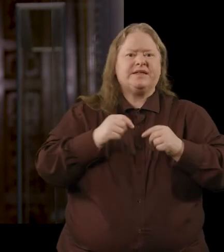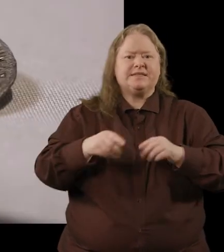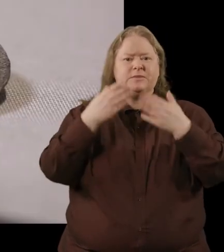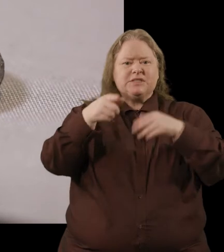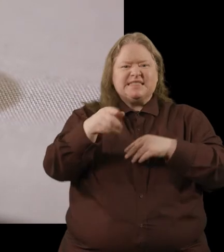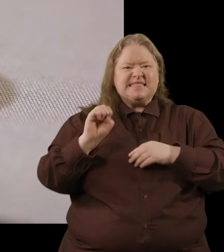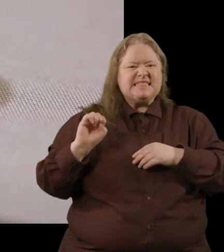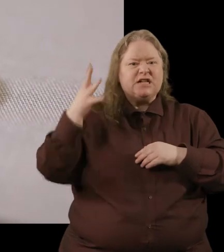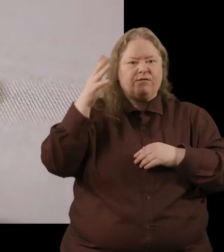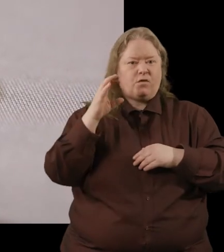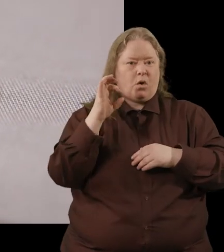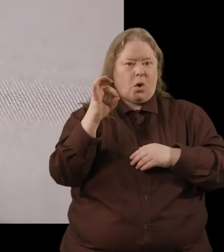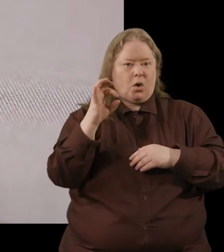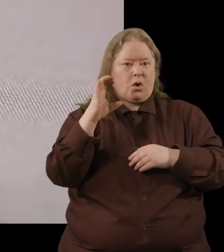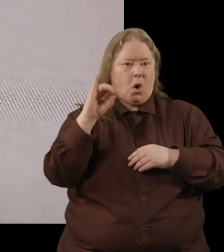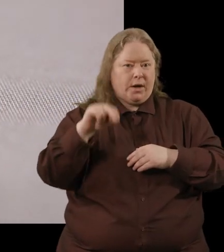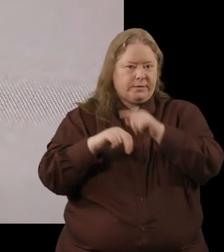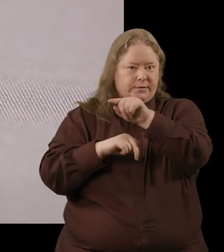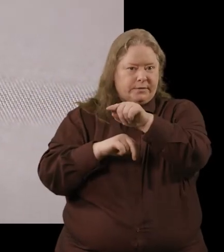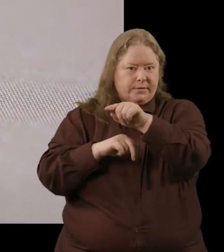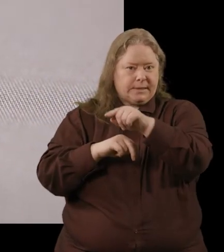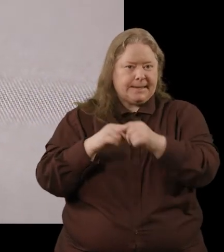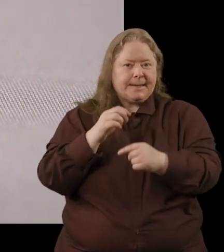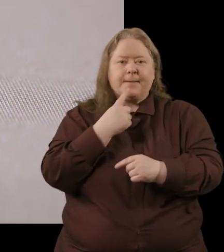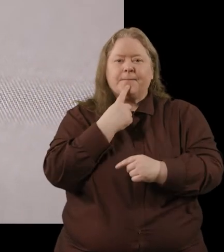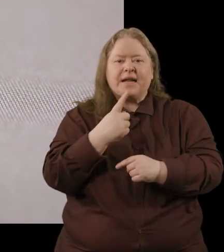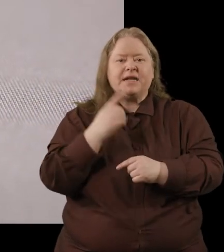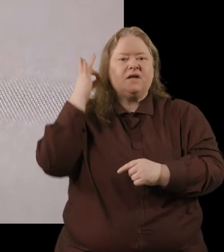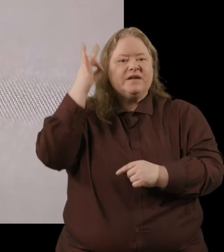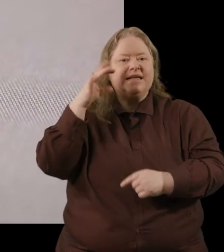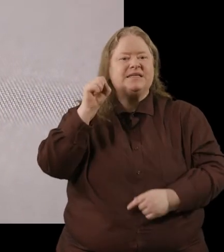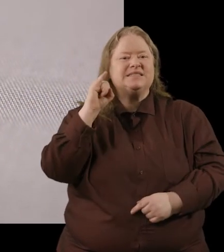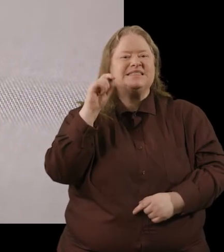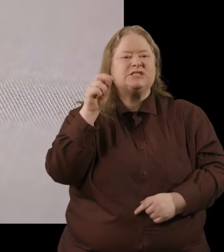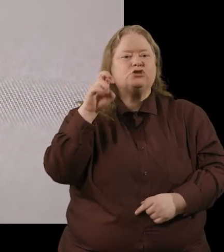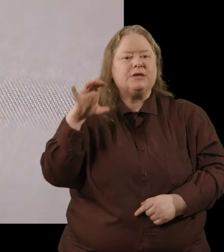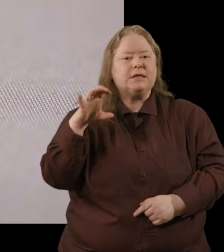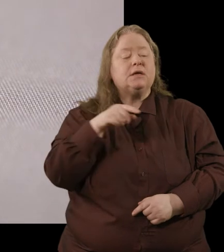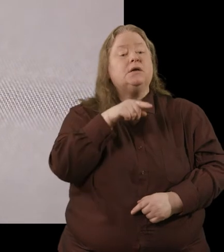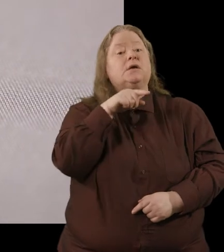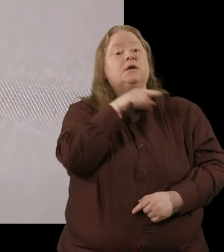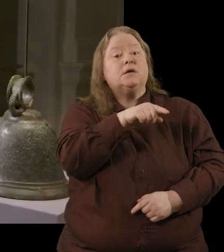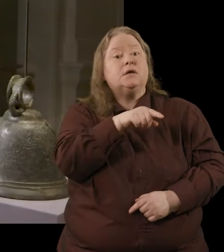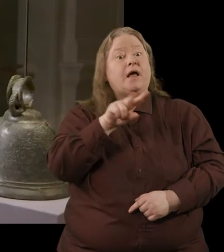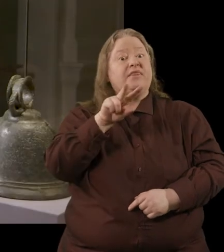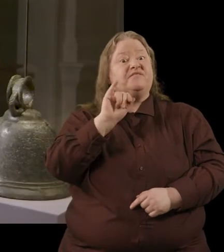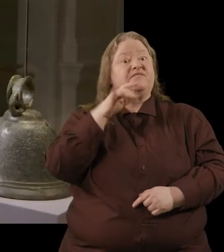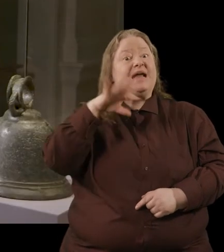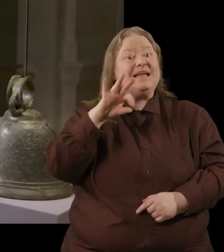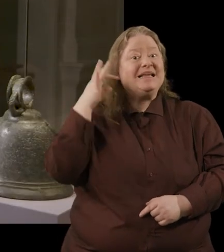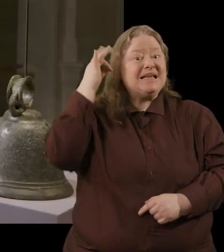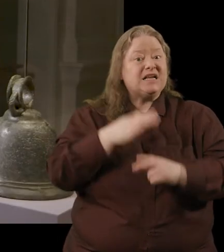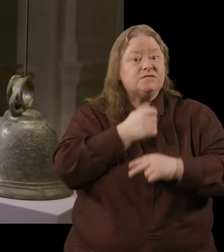exhibition is this silver coin um which is a penny of king citric who was the viking king of dublin um